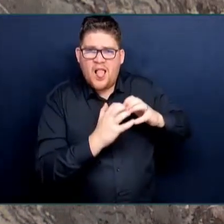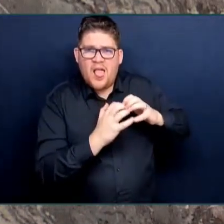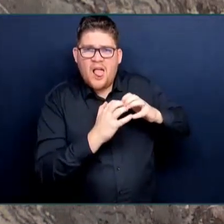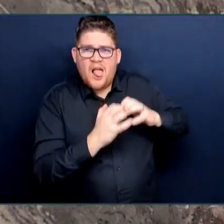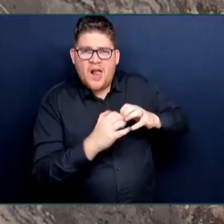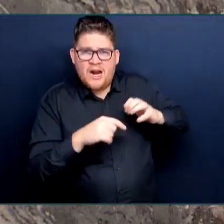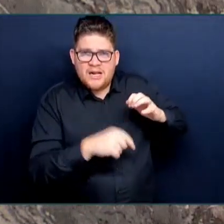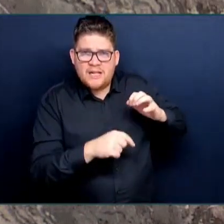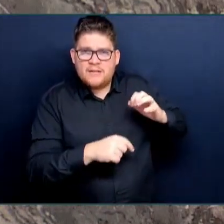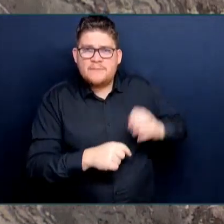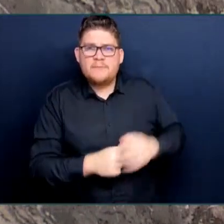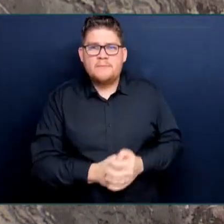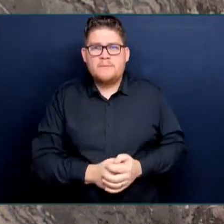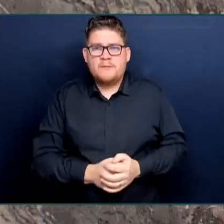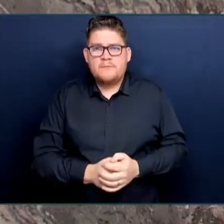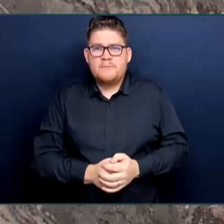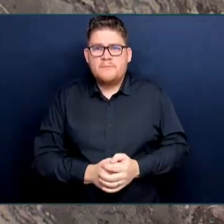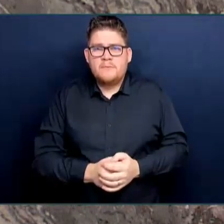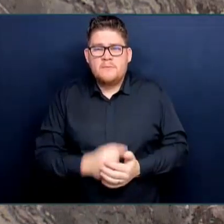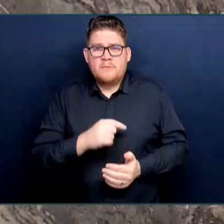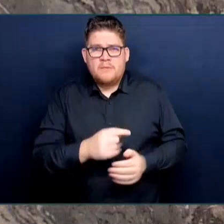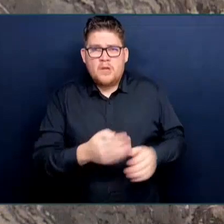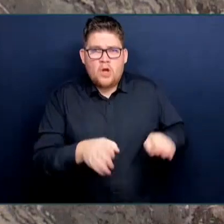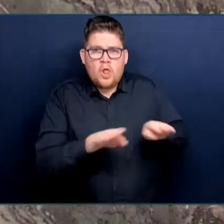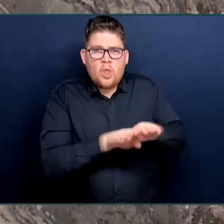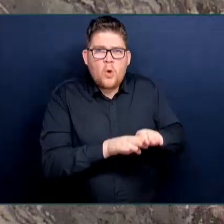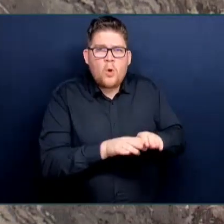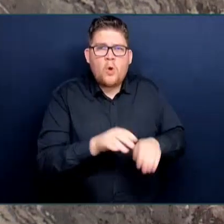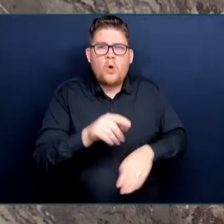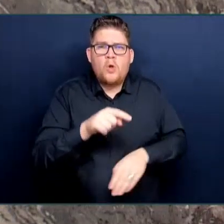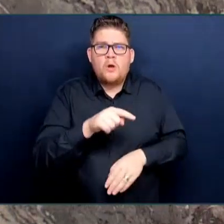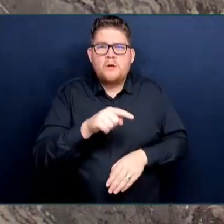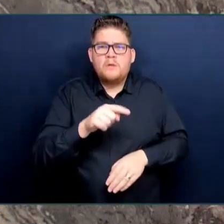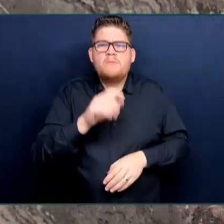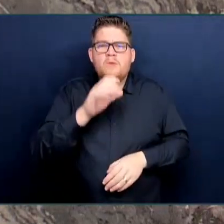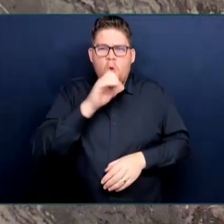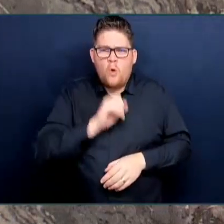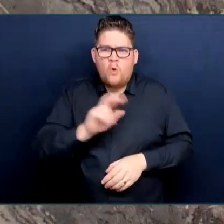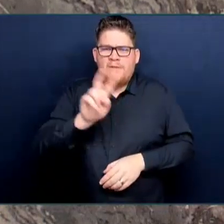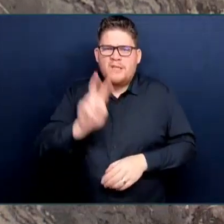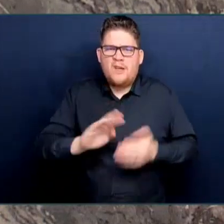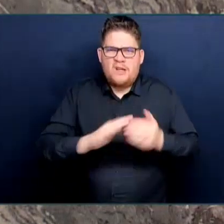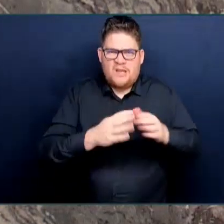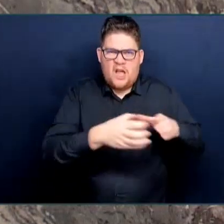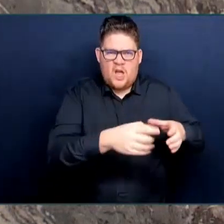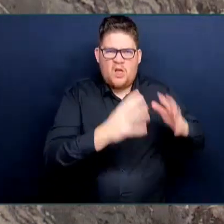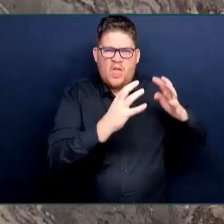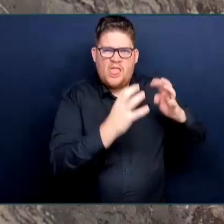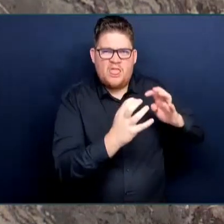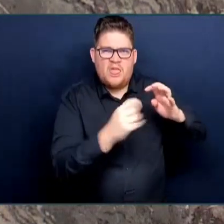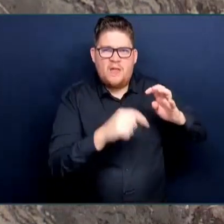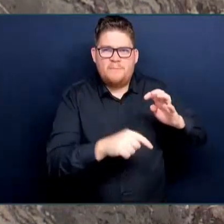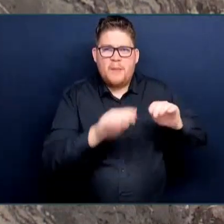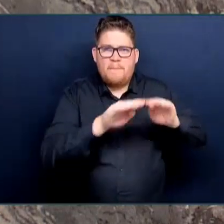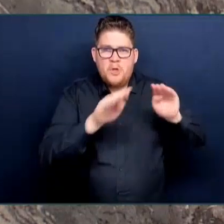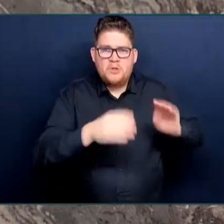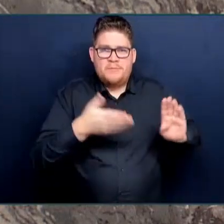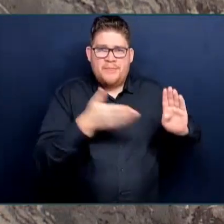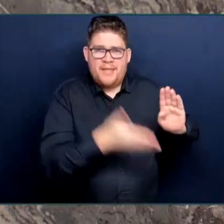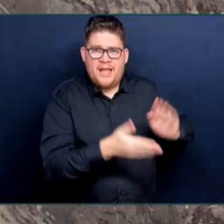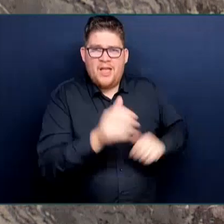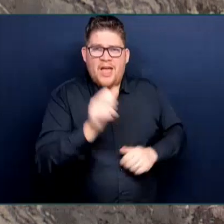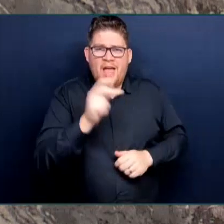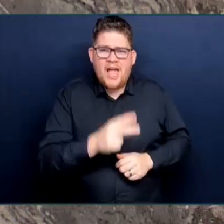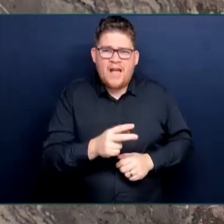British Columbians deserve better than a half-empty museum in Victoria and an empty field in Colwood. Mr. Speaker, my